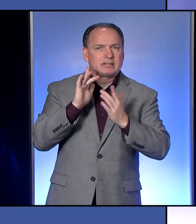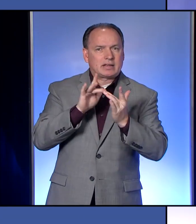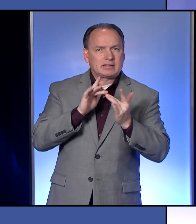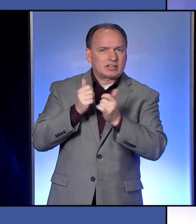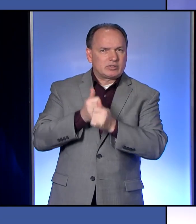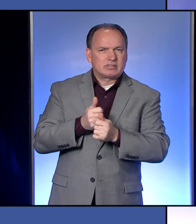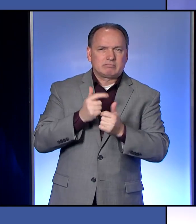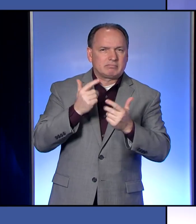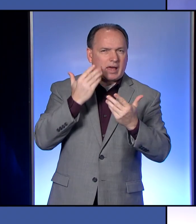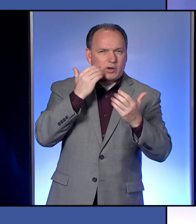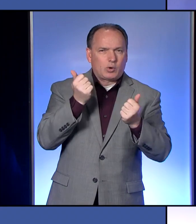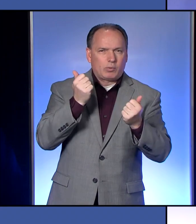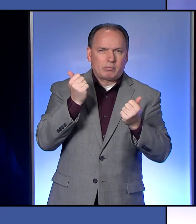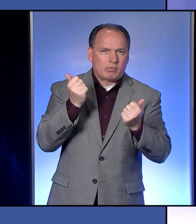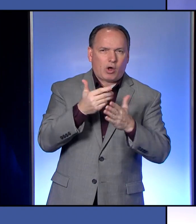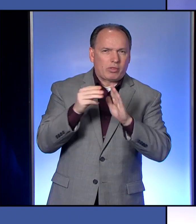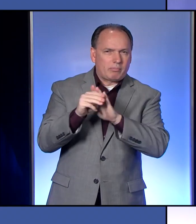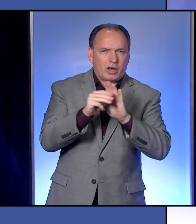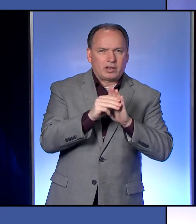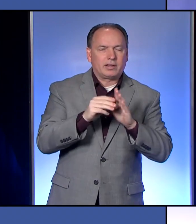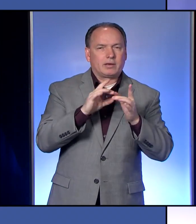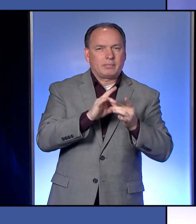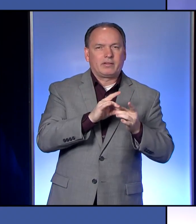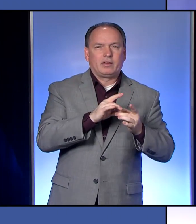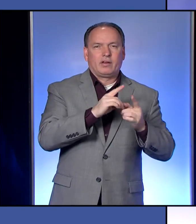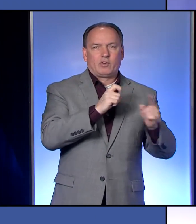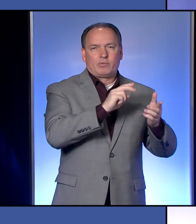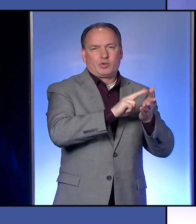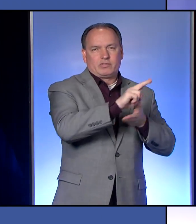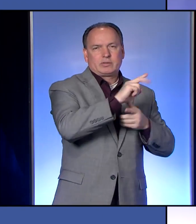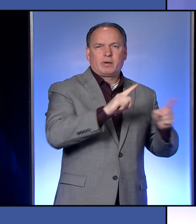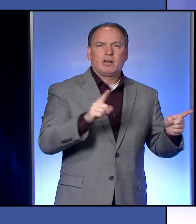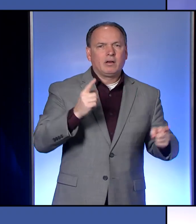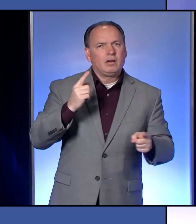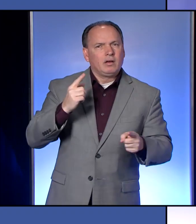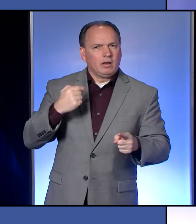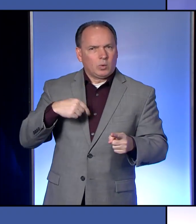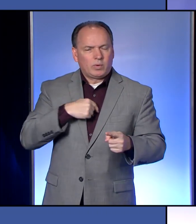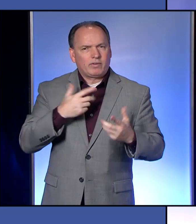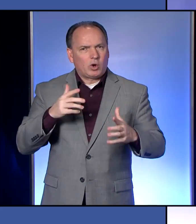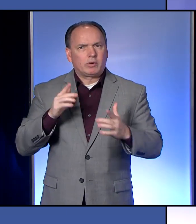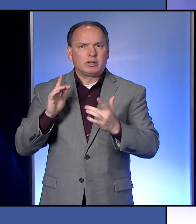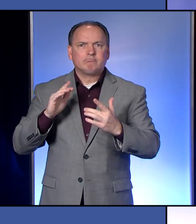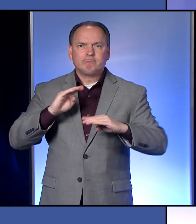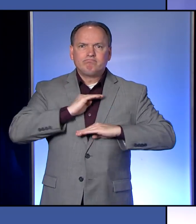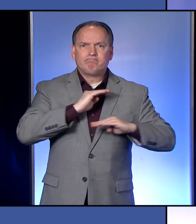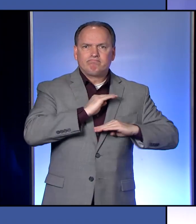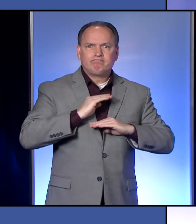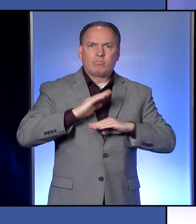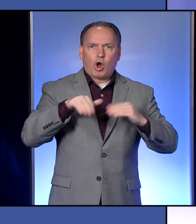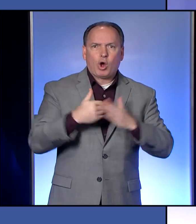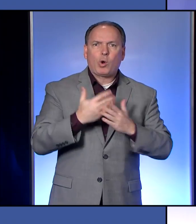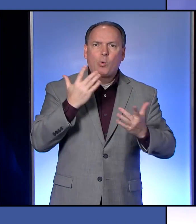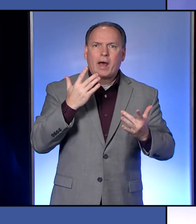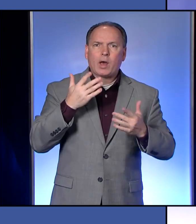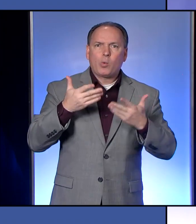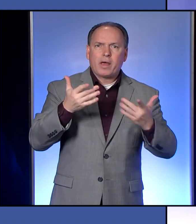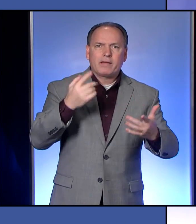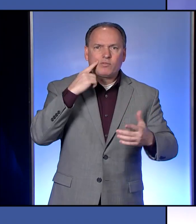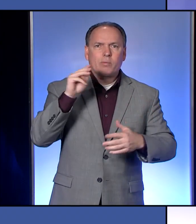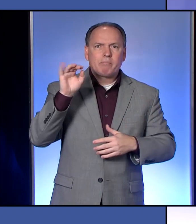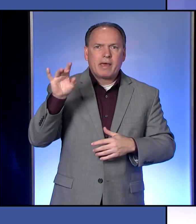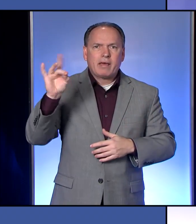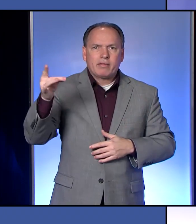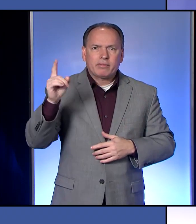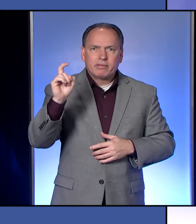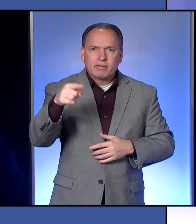I don't know about the modeling from Carnegie Mellon, but it seems like we've already hit all those metrics. Why wait till May 8th?